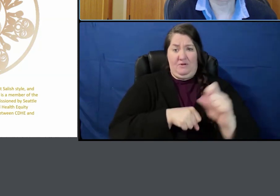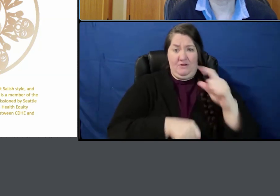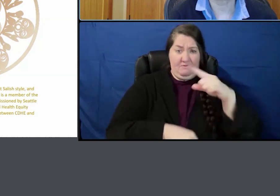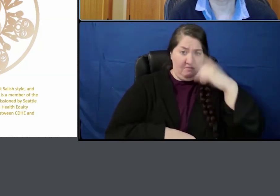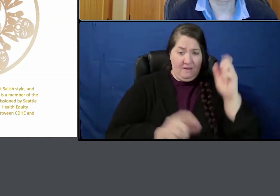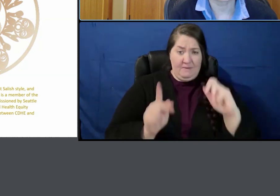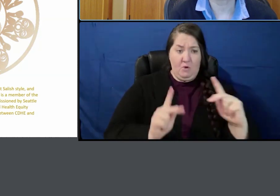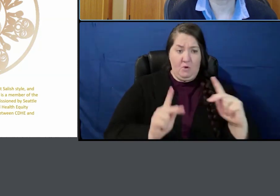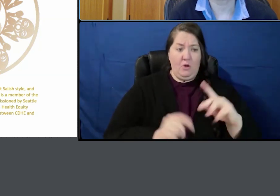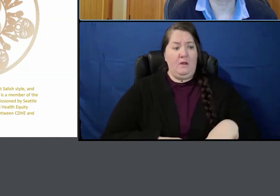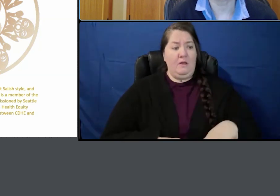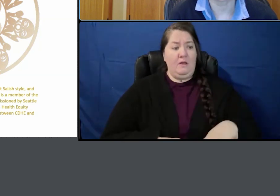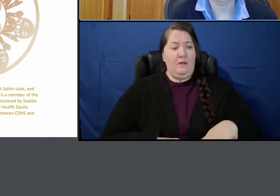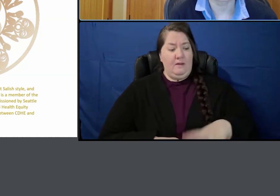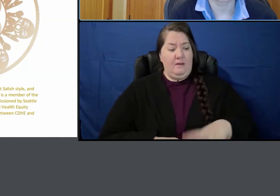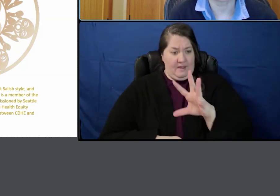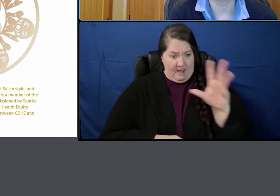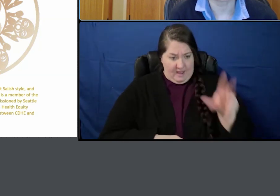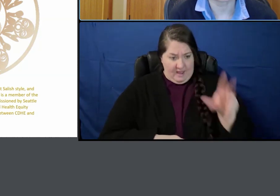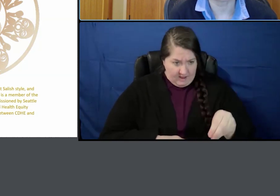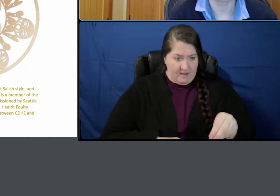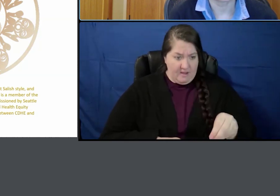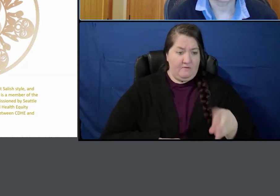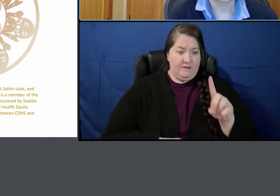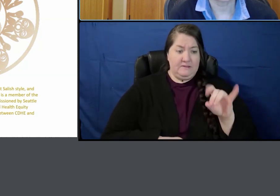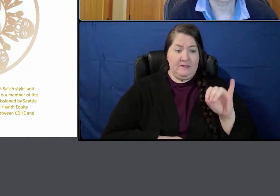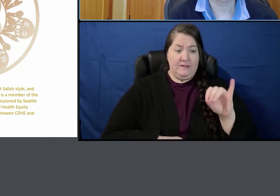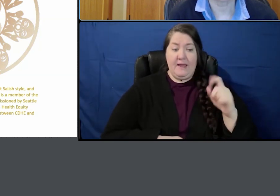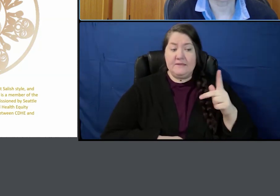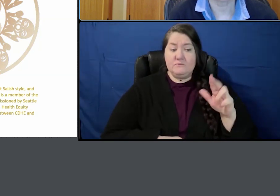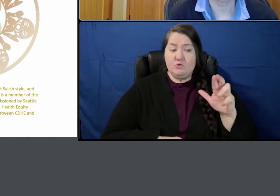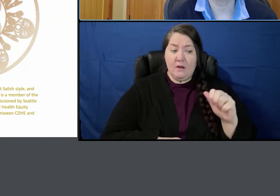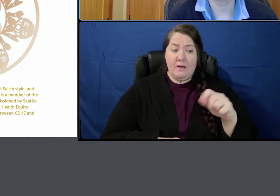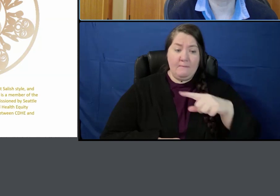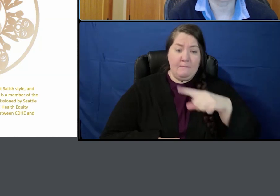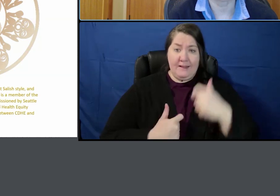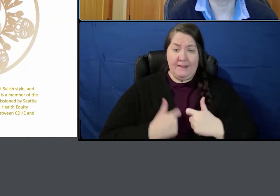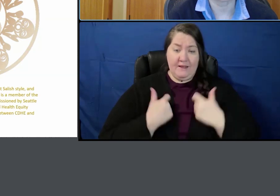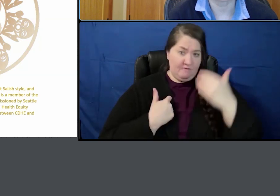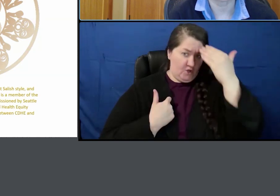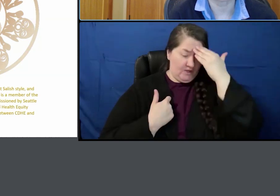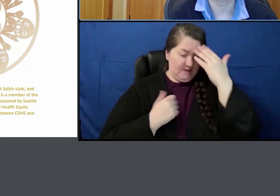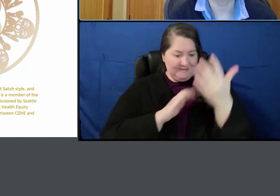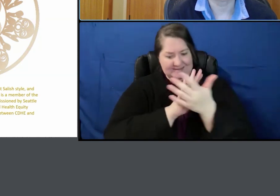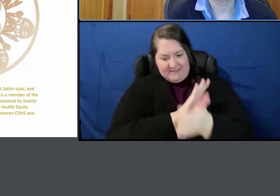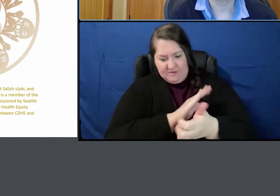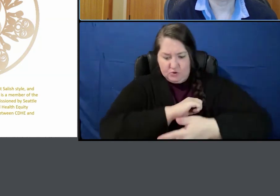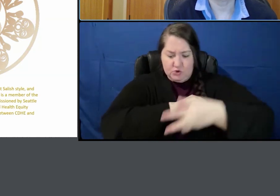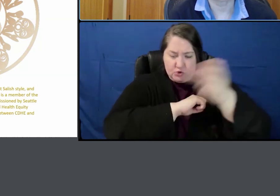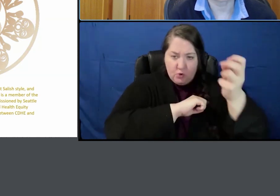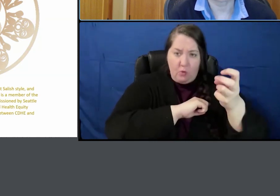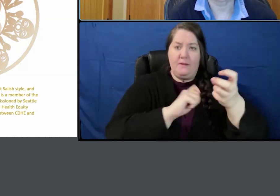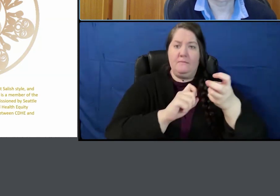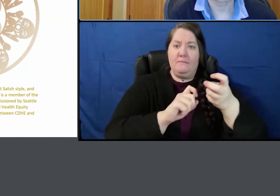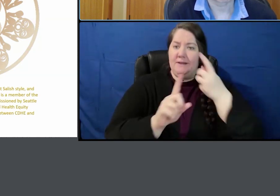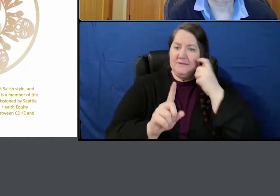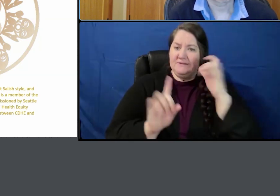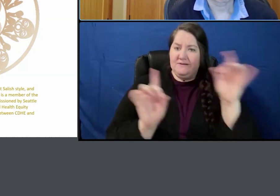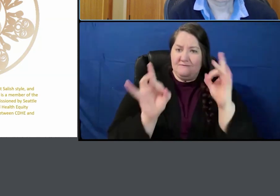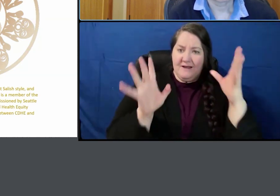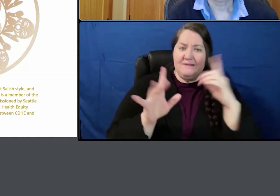legacy of the African diaspora and Black life, knowledge and skills stolen due to violence and systemic oppression.